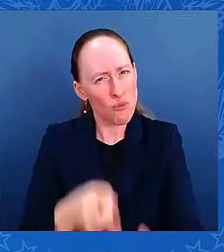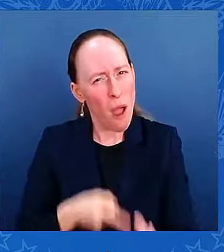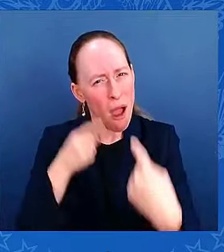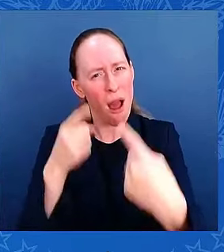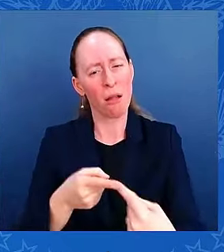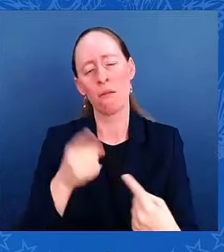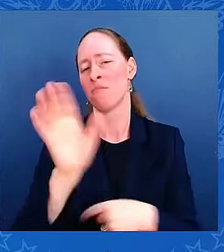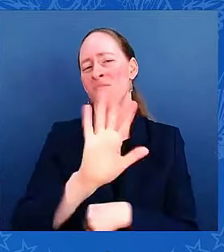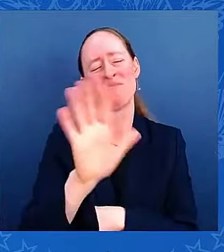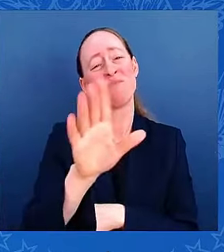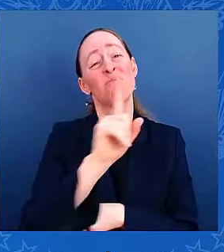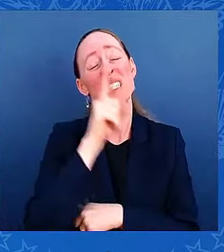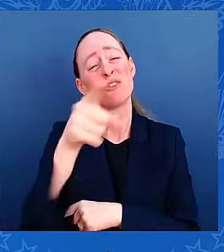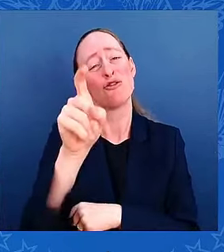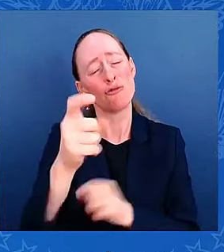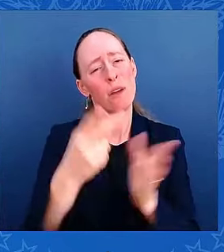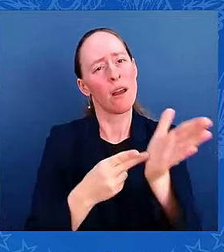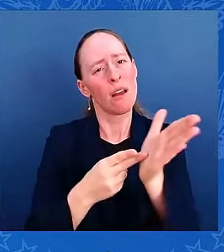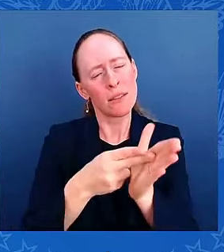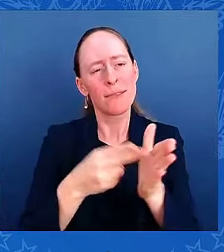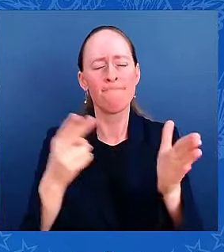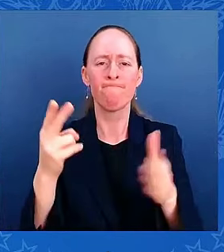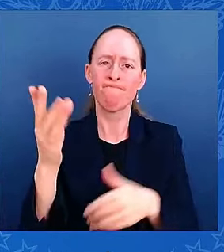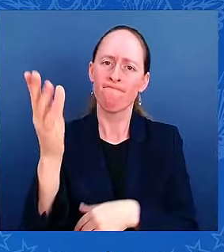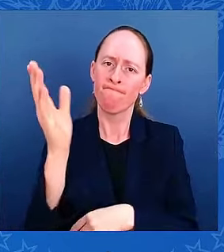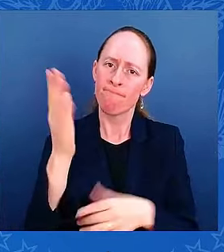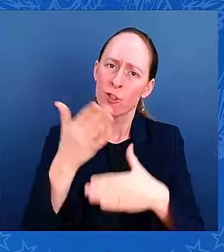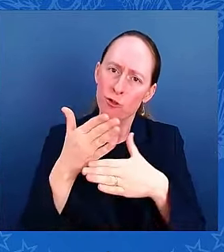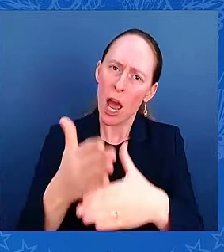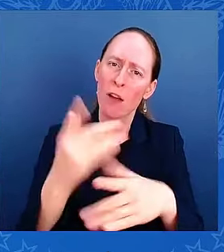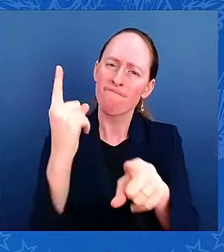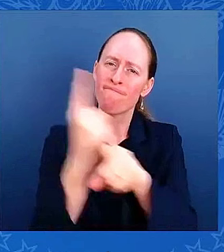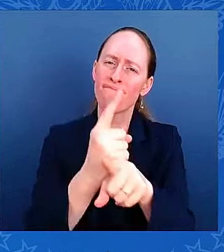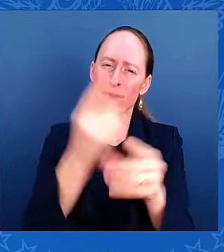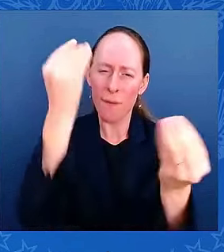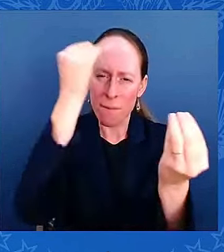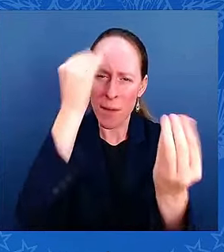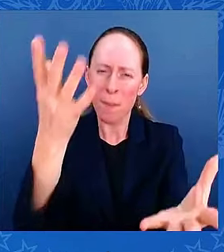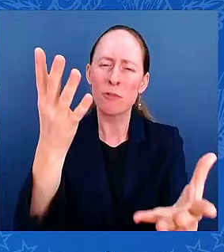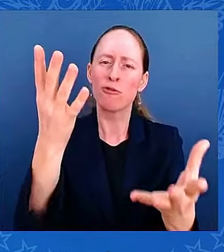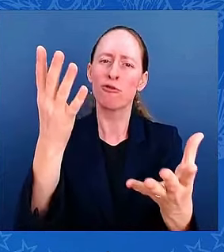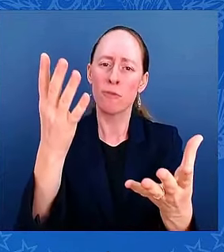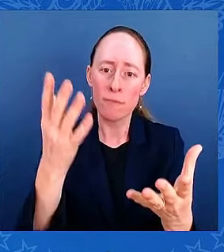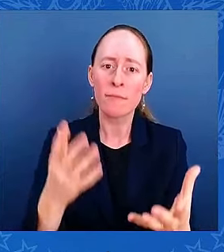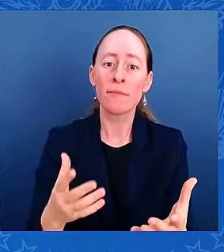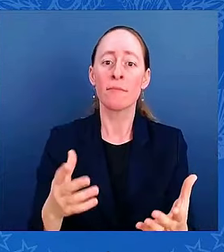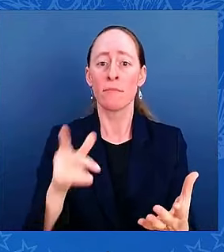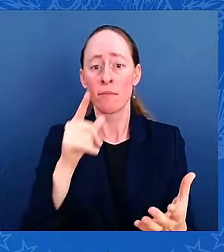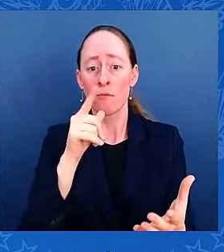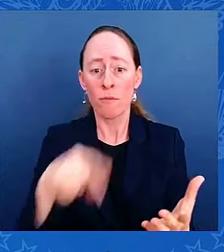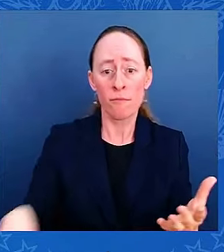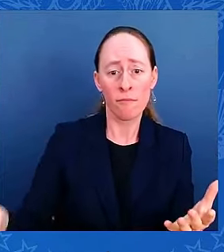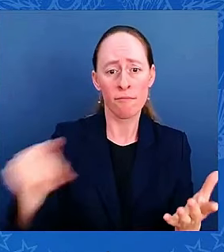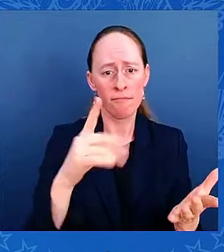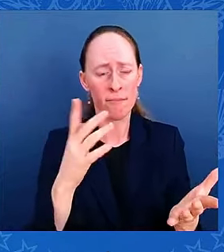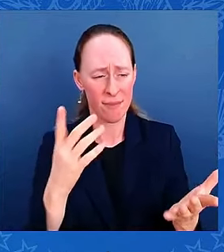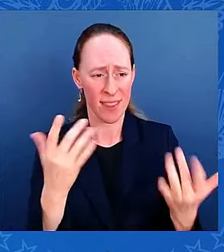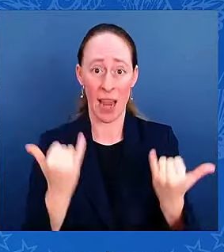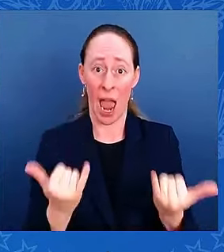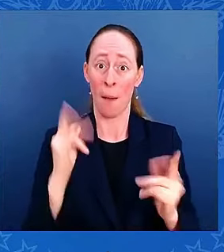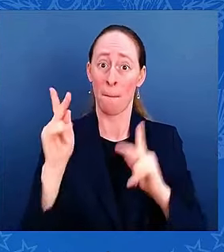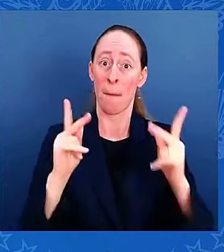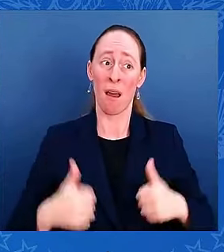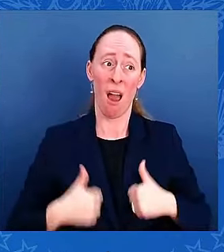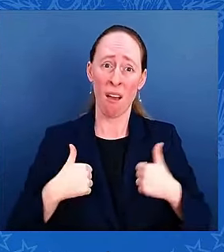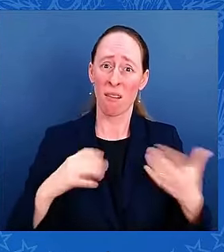let me say this. To all the people impacted by Hurricane Helene and Hurricane Milton, despite the misinformation and lies, the truth